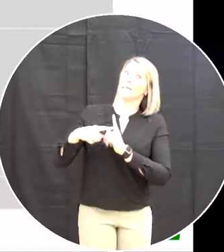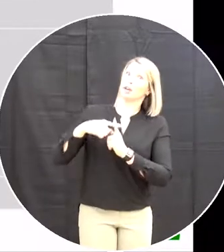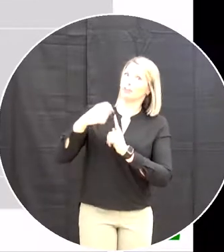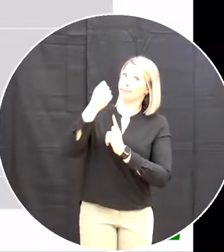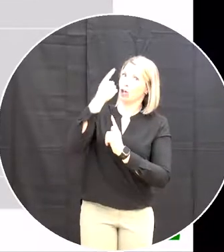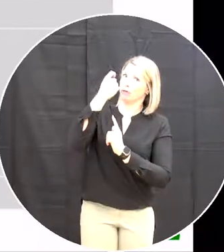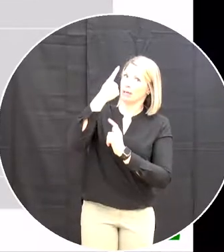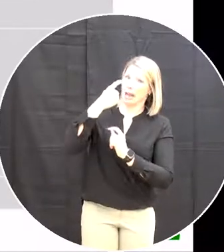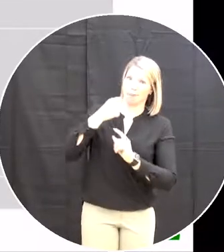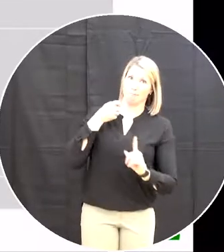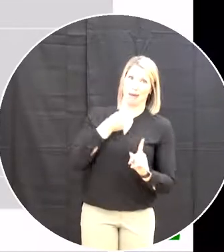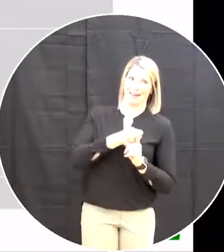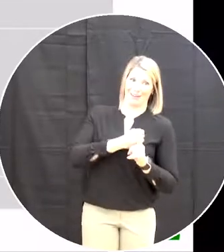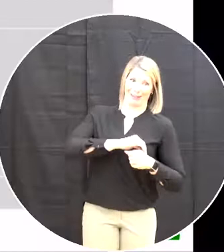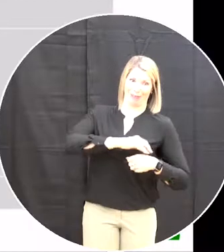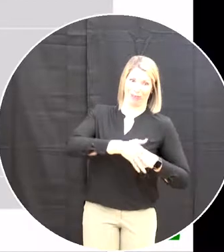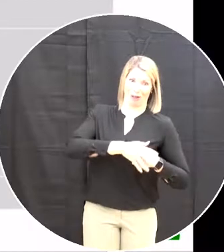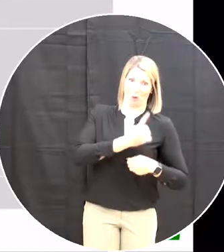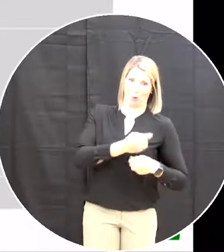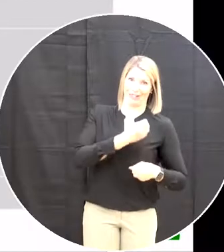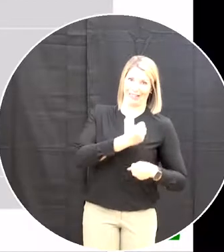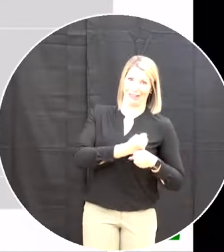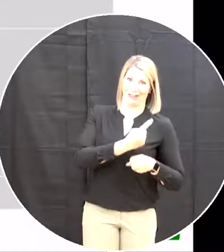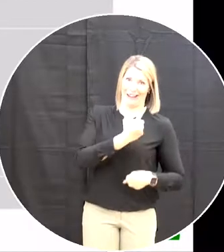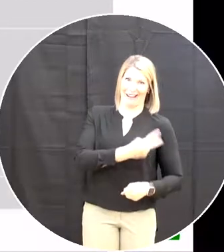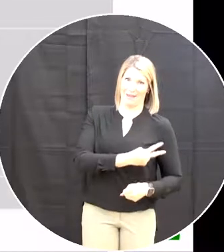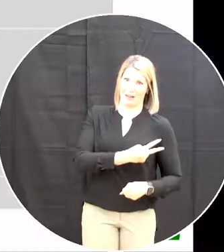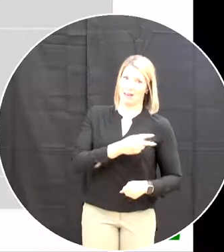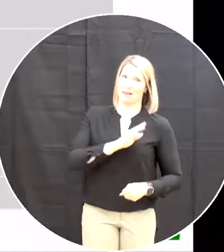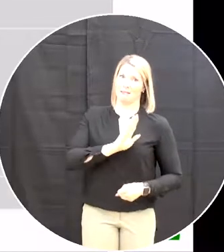team is on schedule And on target with the project